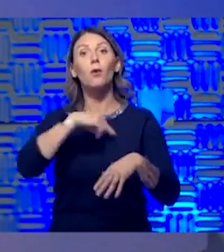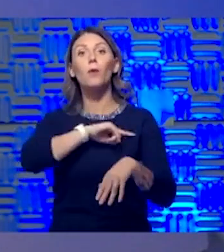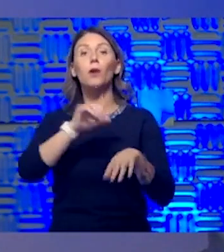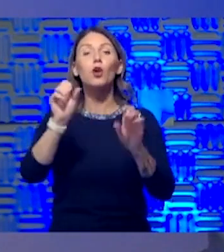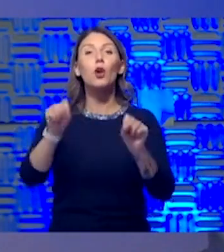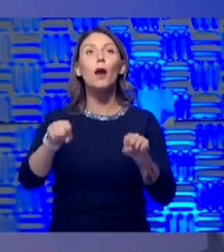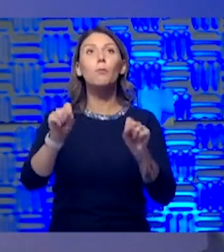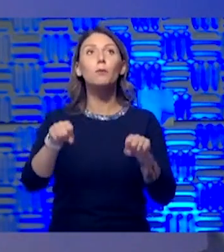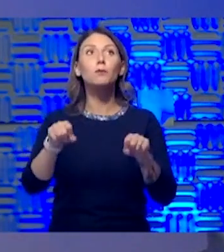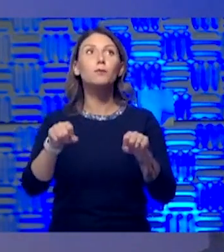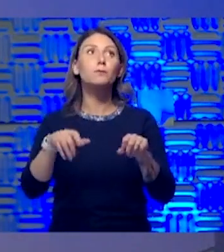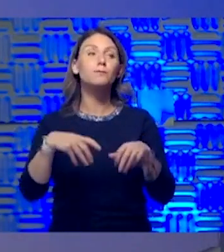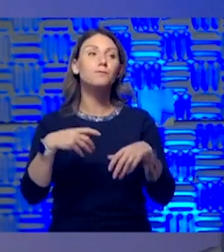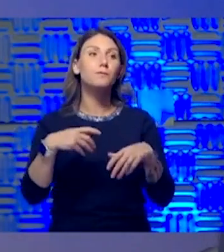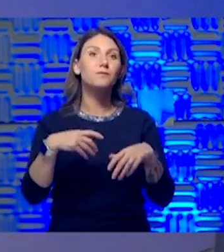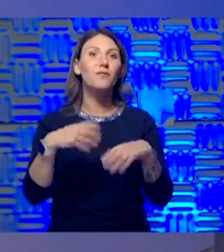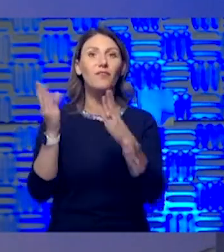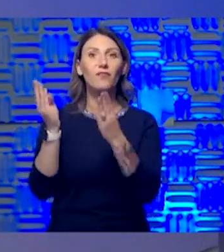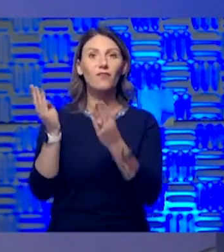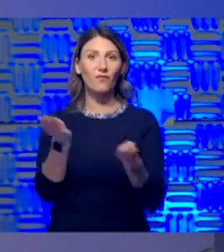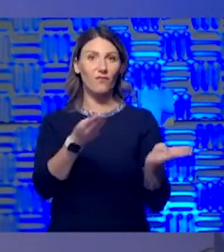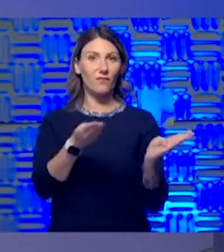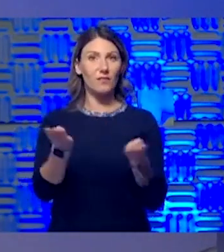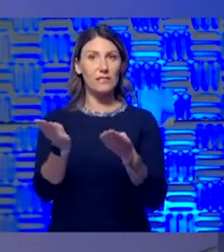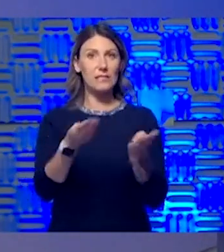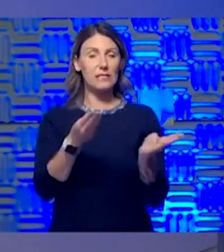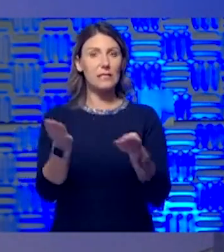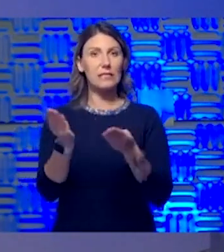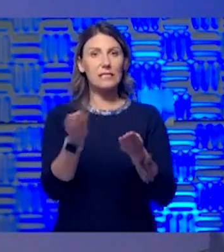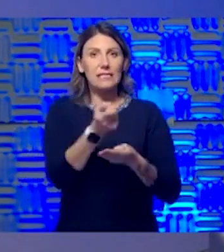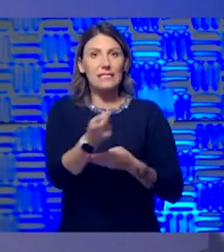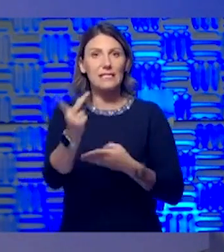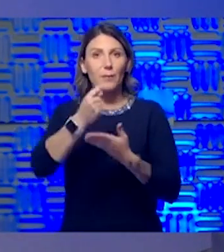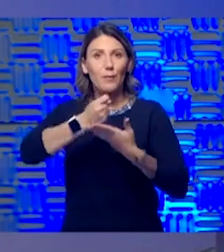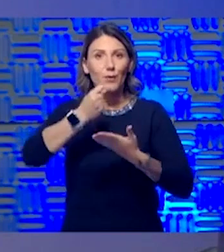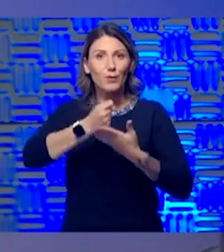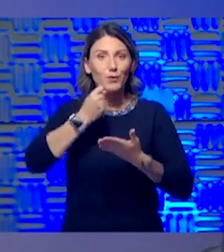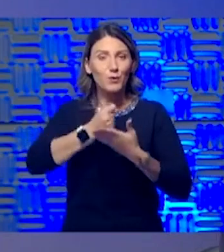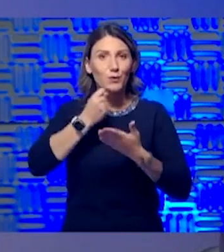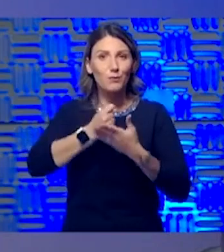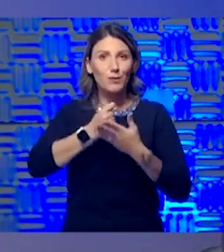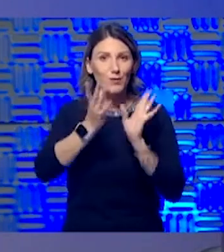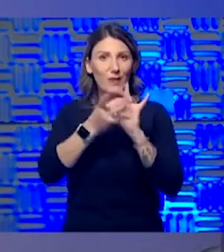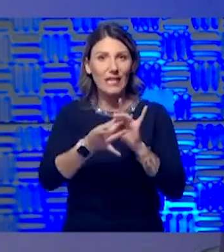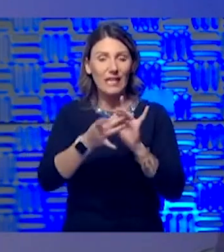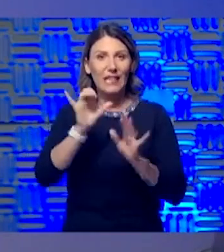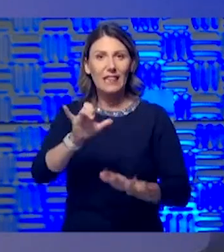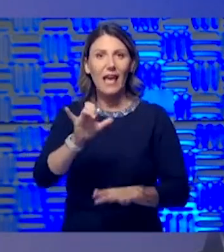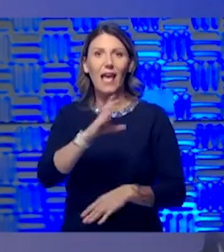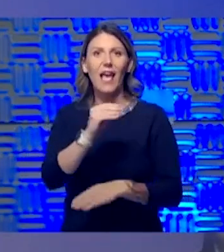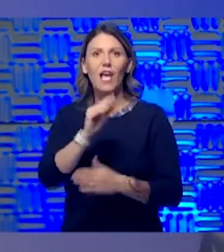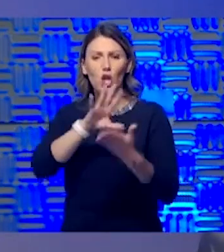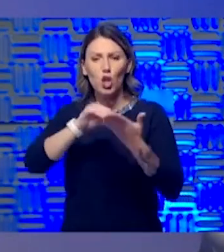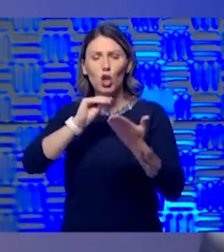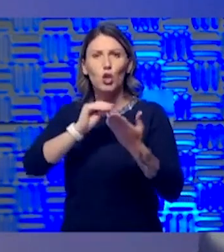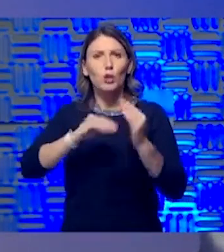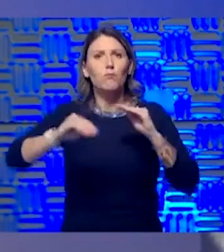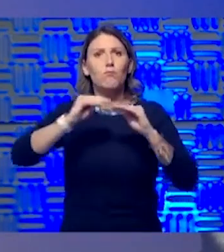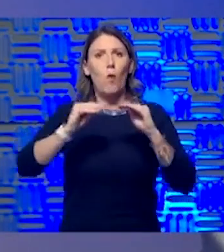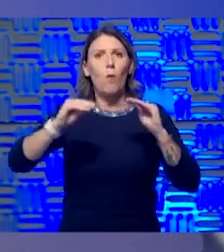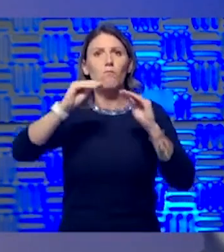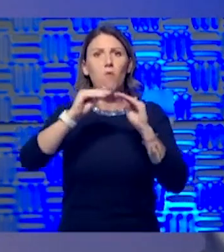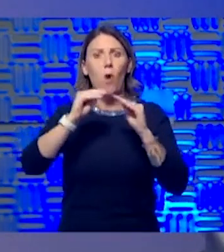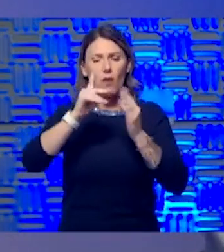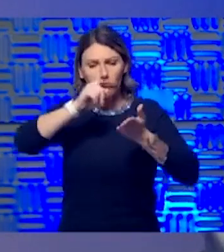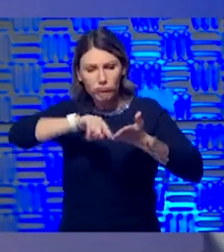facilitate some of our treatments because of that and learning more and more. And looking at some of the other publications,